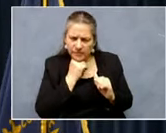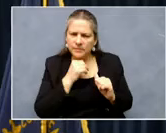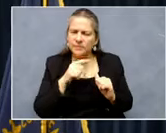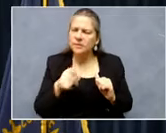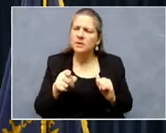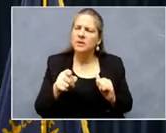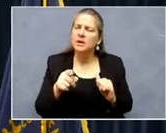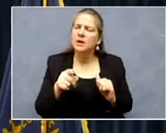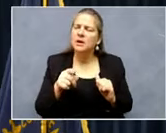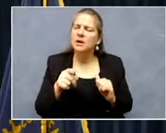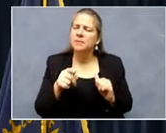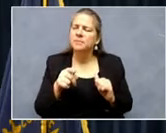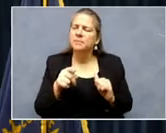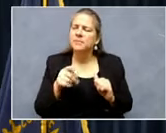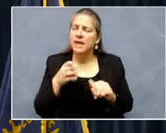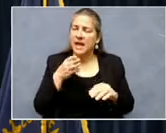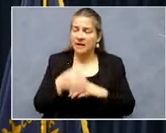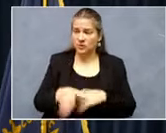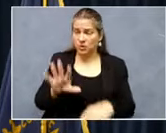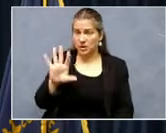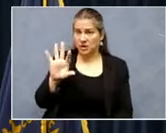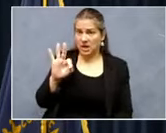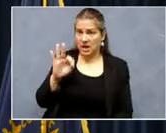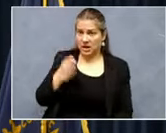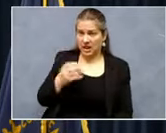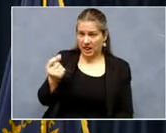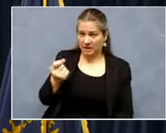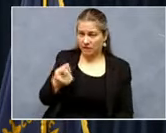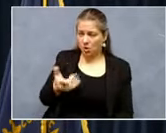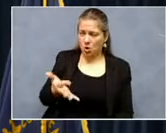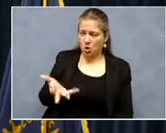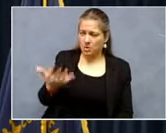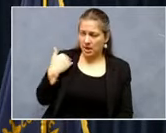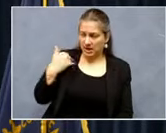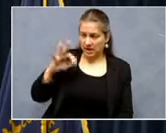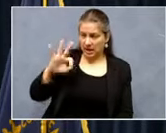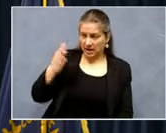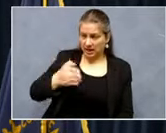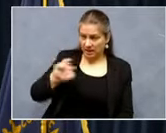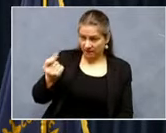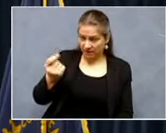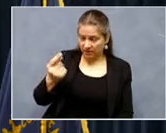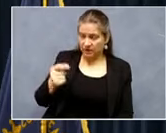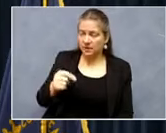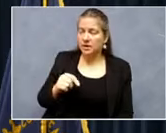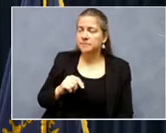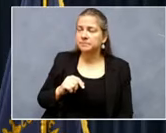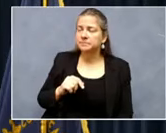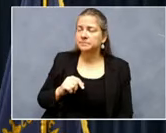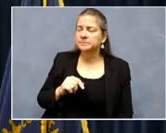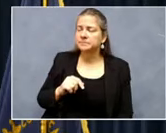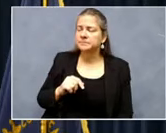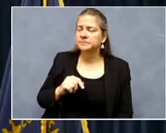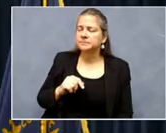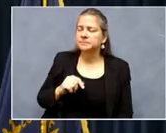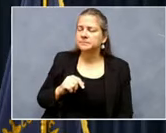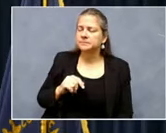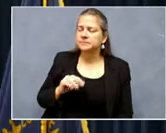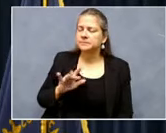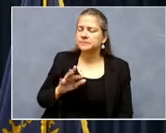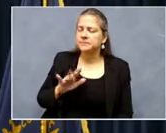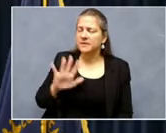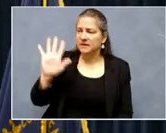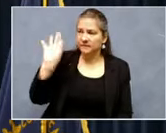after 9-11, if we can go all the way back, um, the, uh, federal